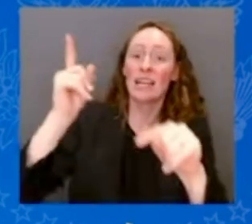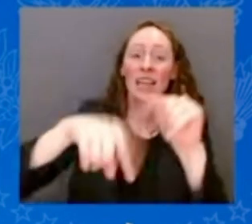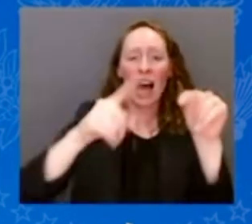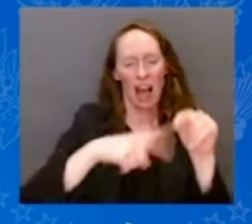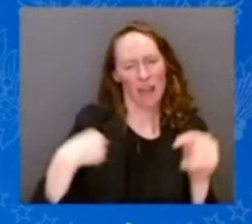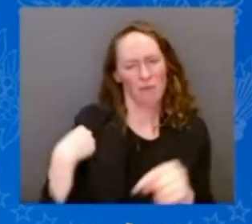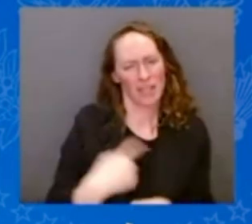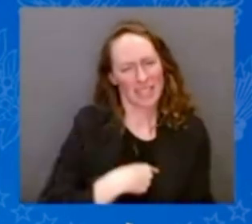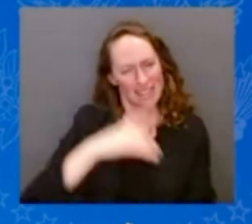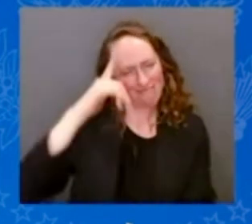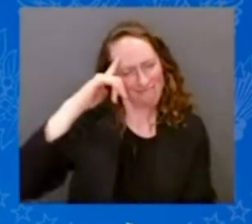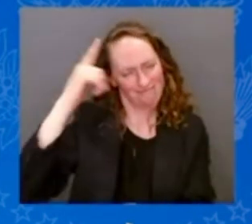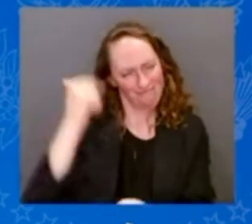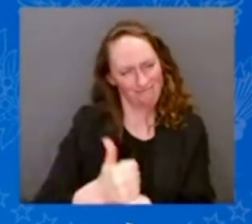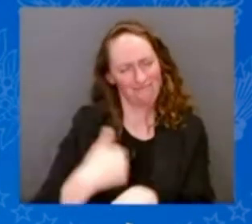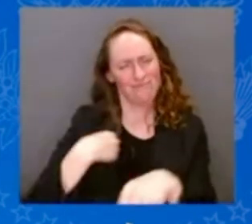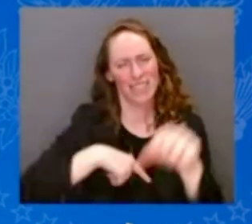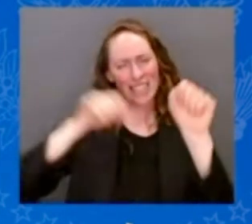Not a single thing.